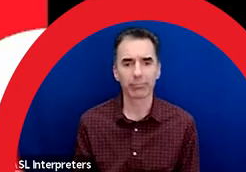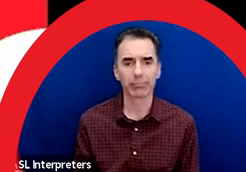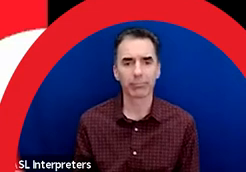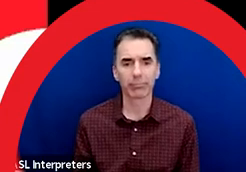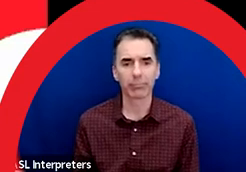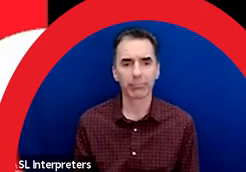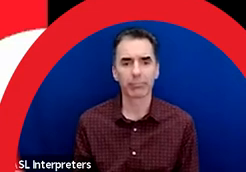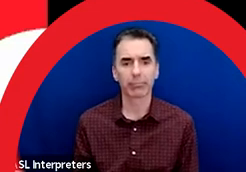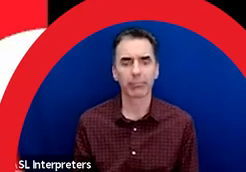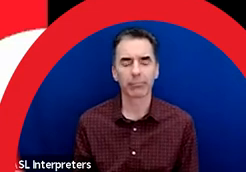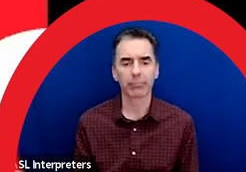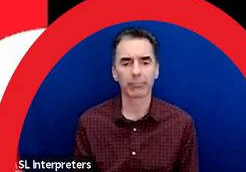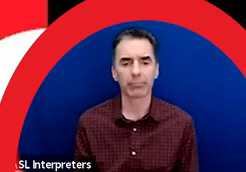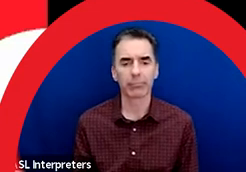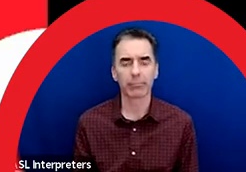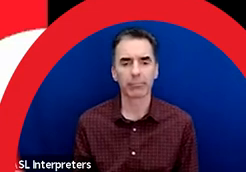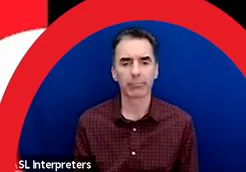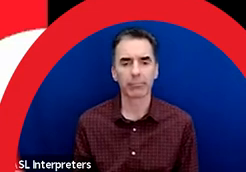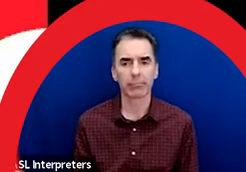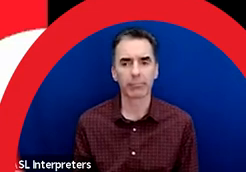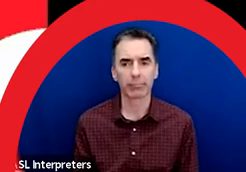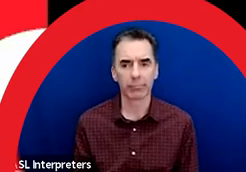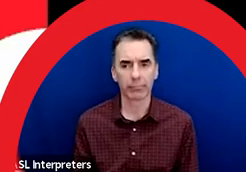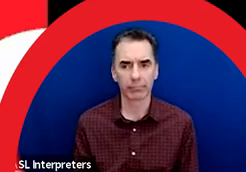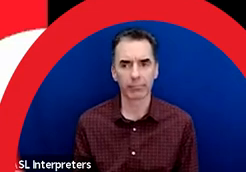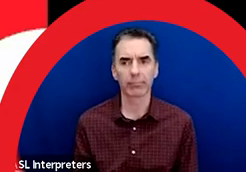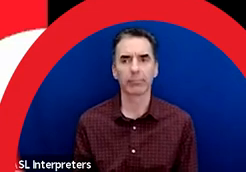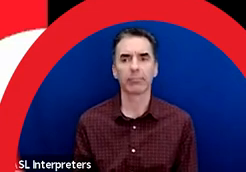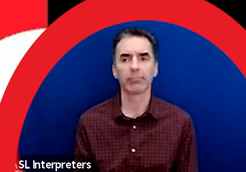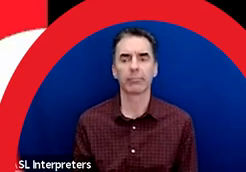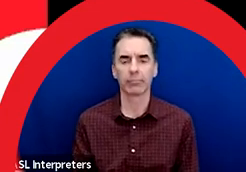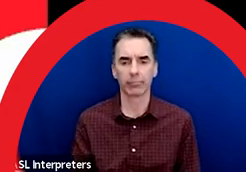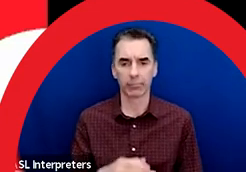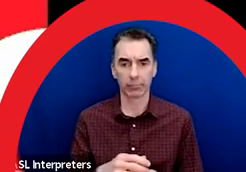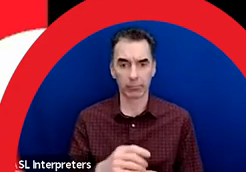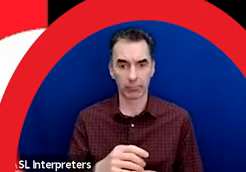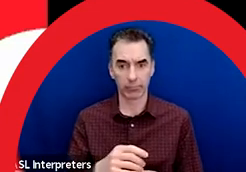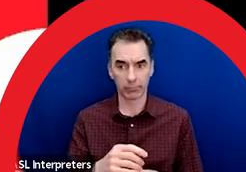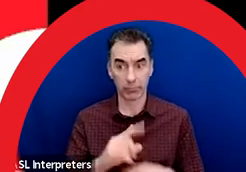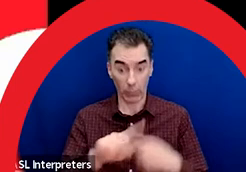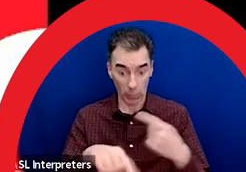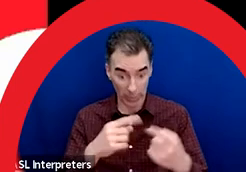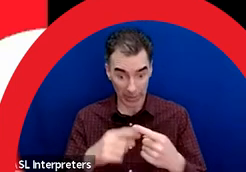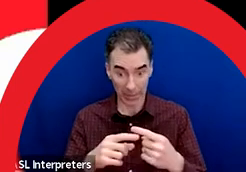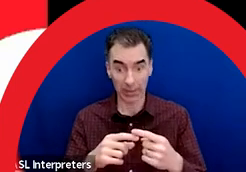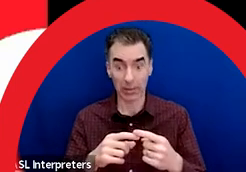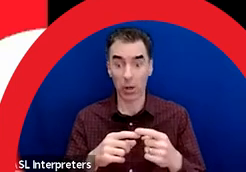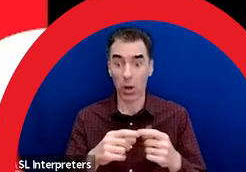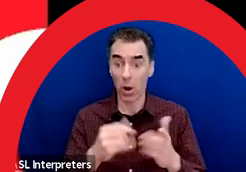And of course, we'll determine an exact schedule once the artist or artist team is commissioned.